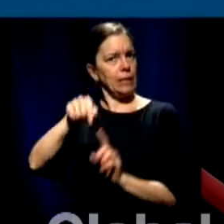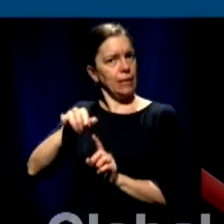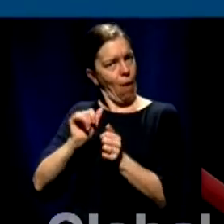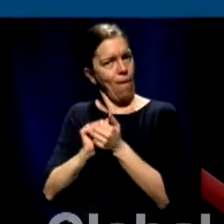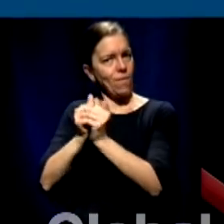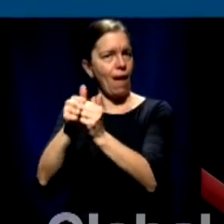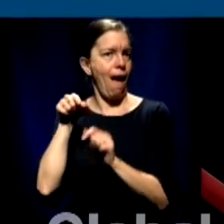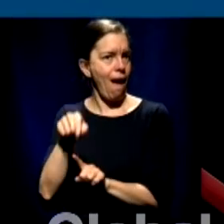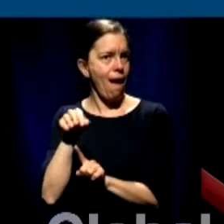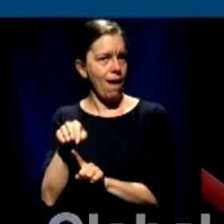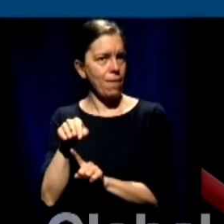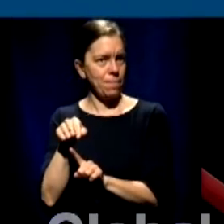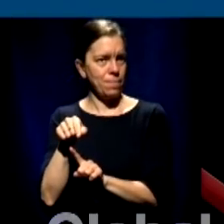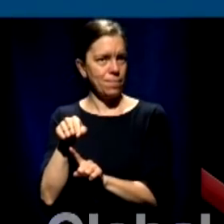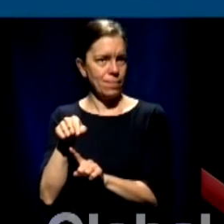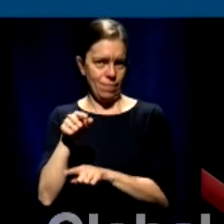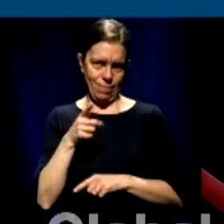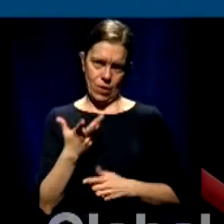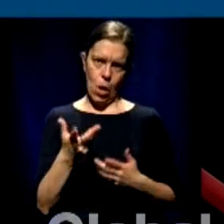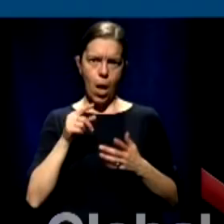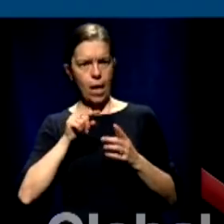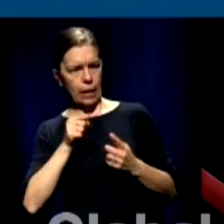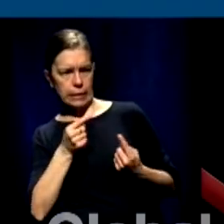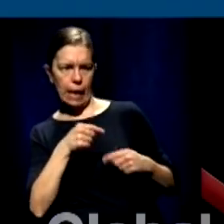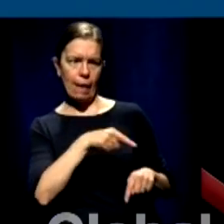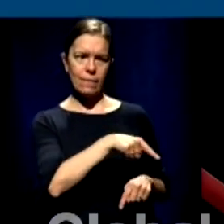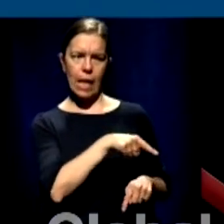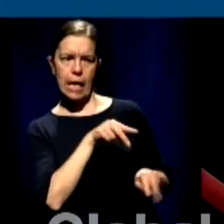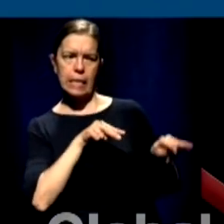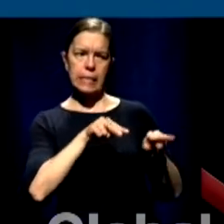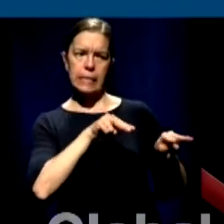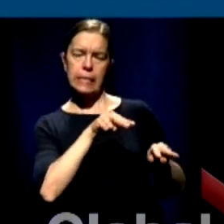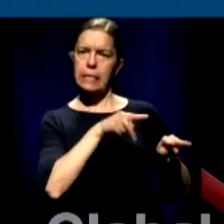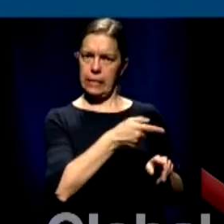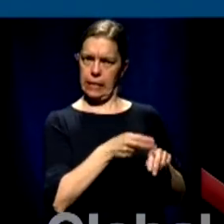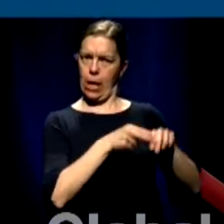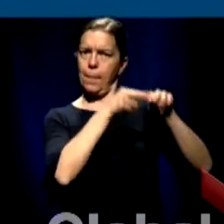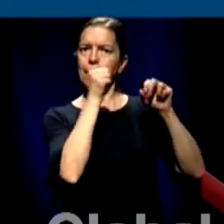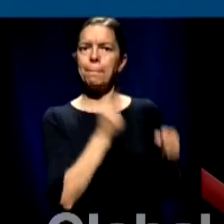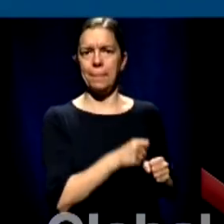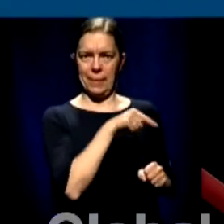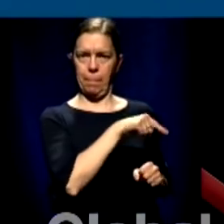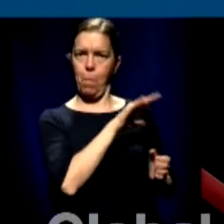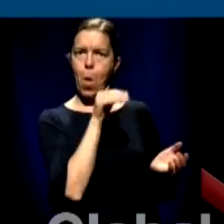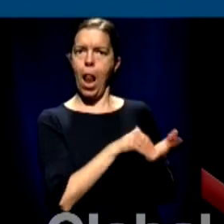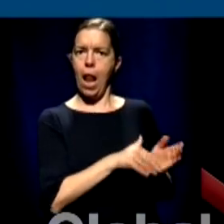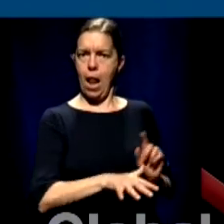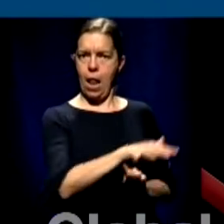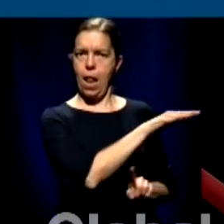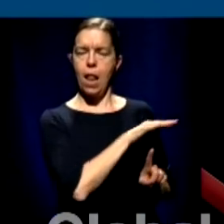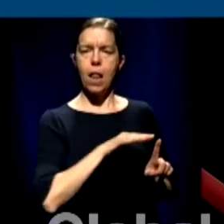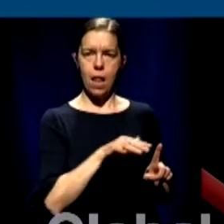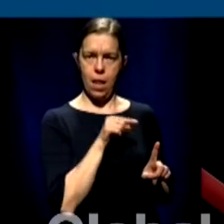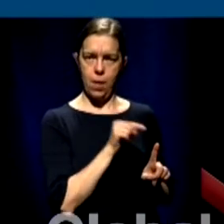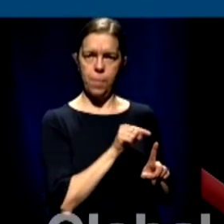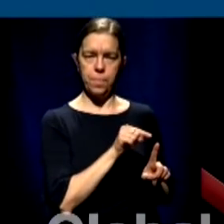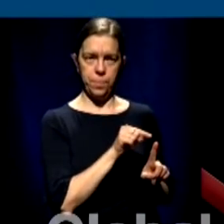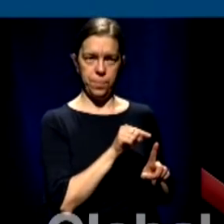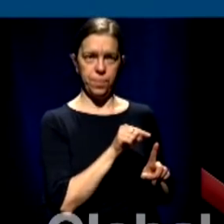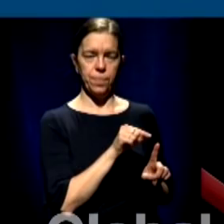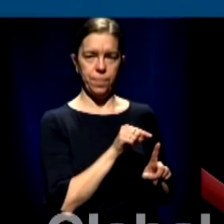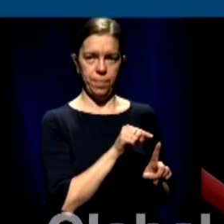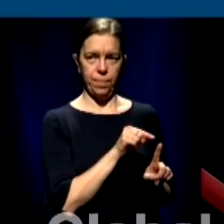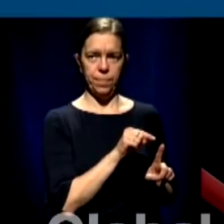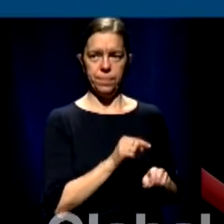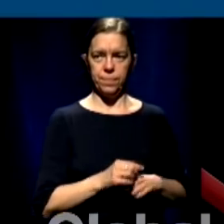risk according to the experts that is more significant this week than it was last week that there is going to be a significant